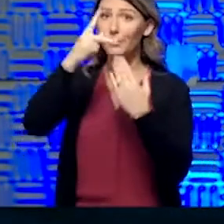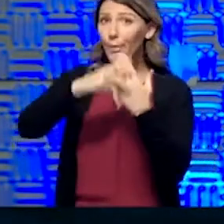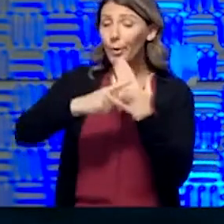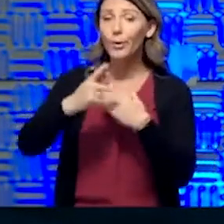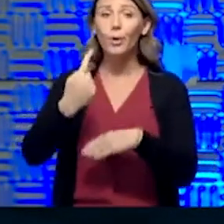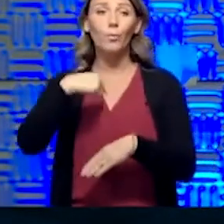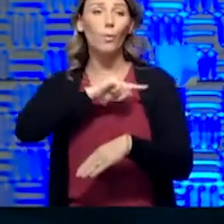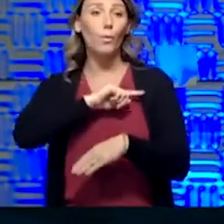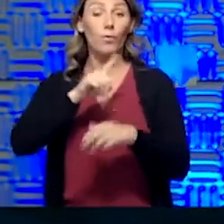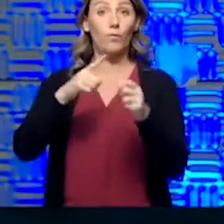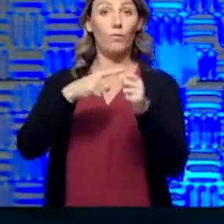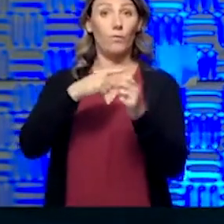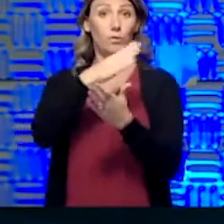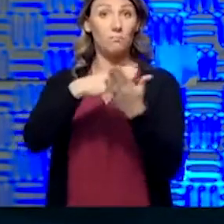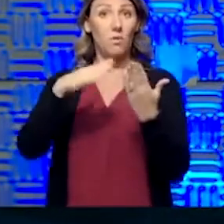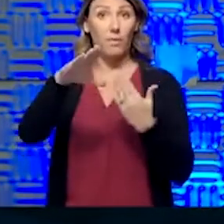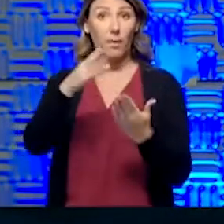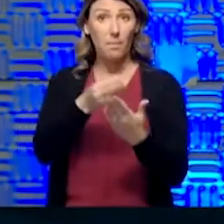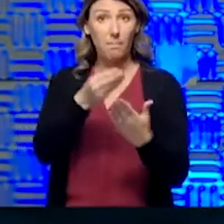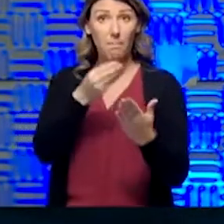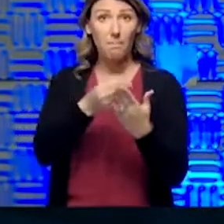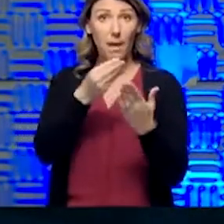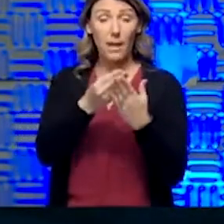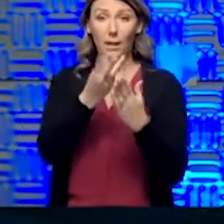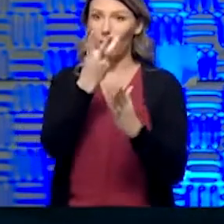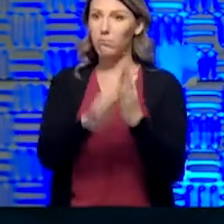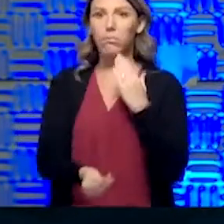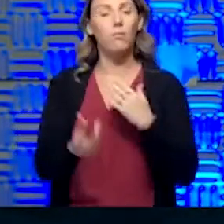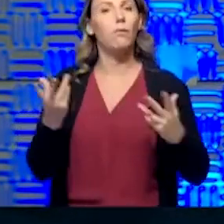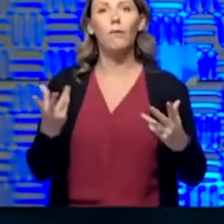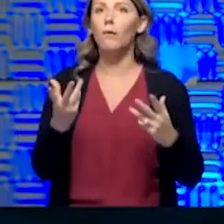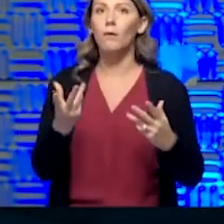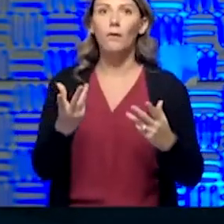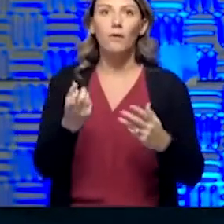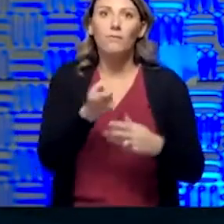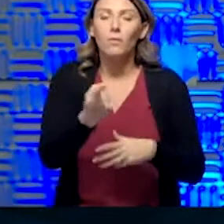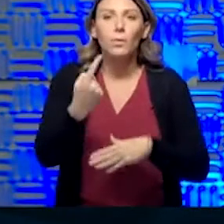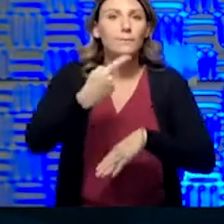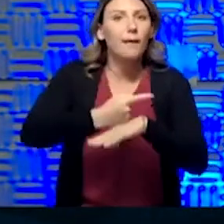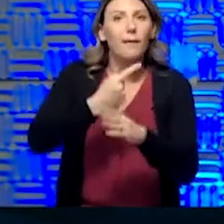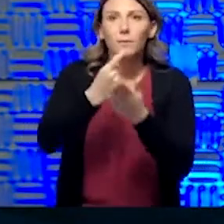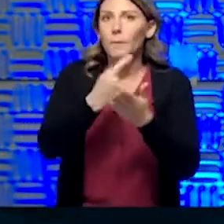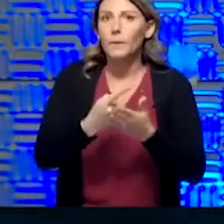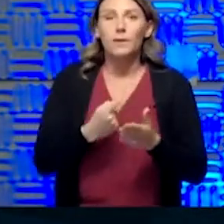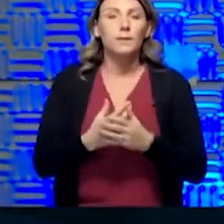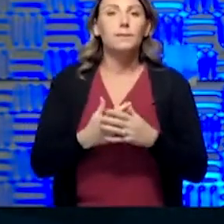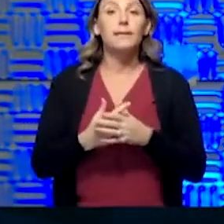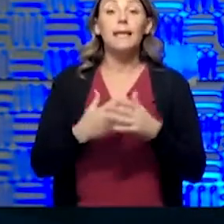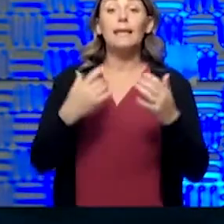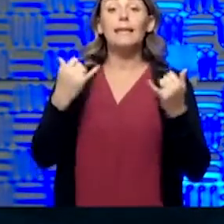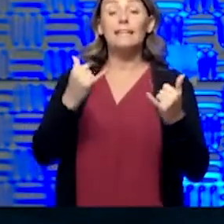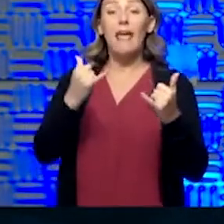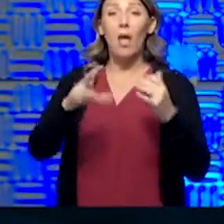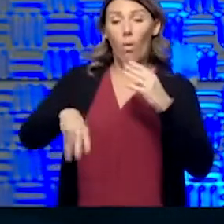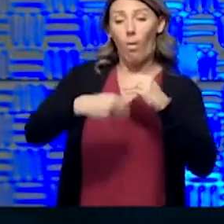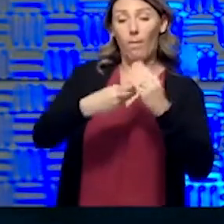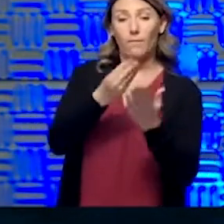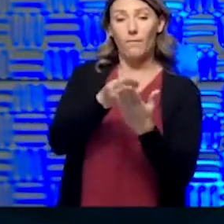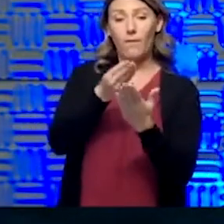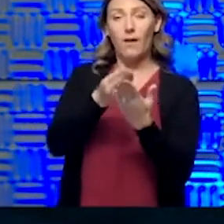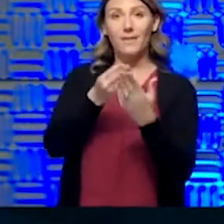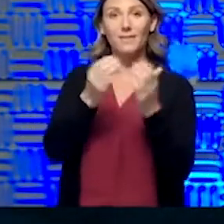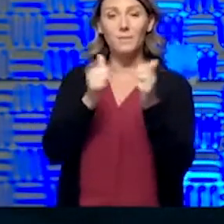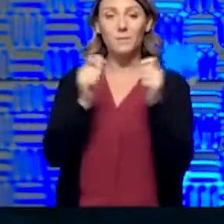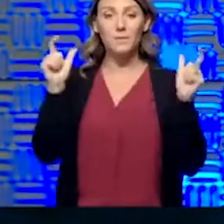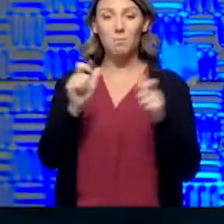The first phase of that money disappeared in a matter of days, weeks, and now that was restocked with the Small Business